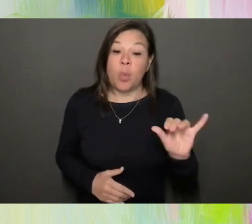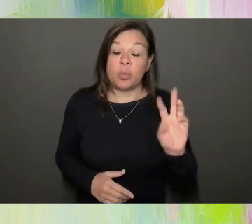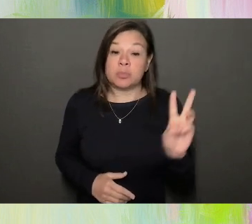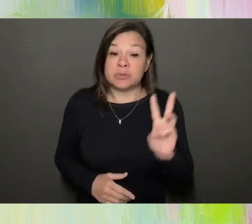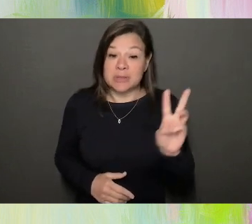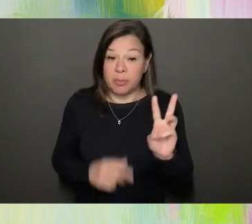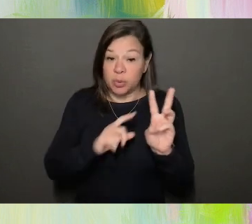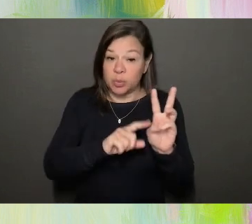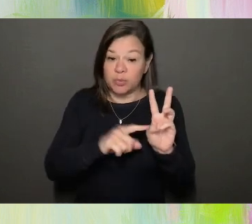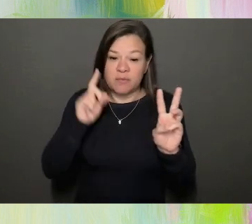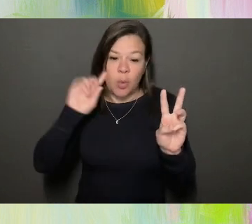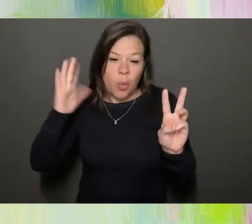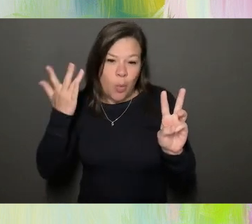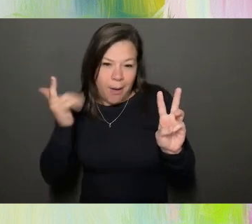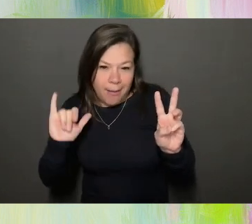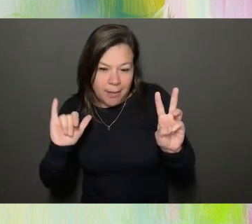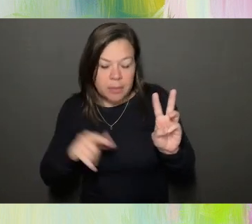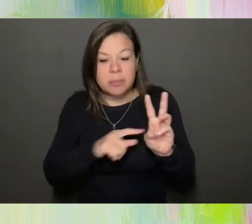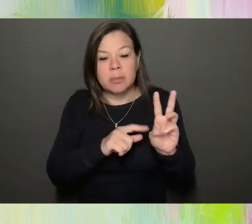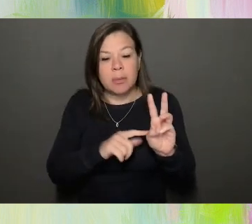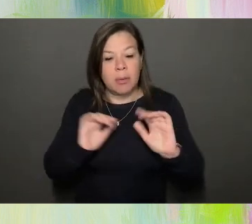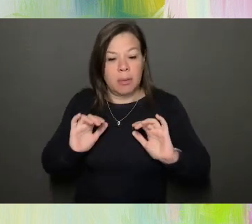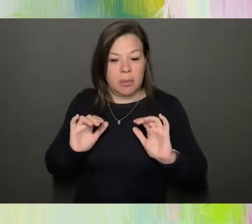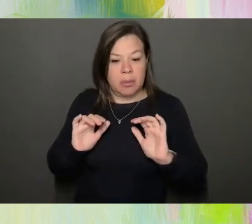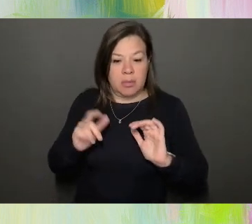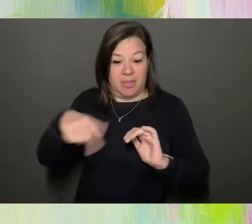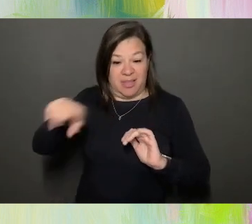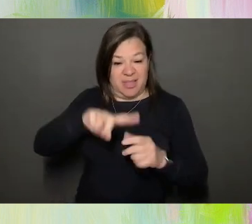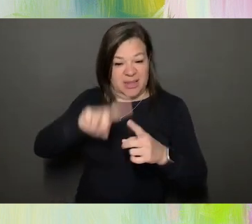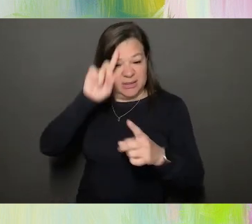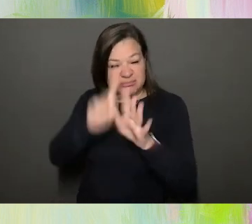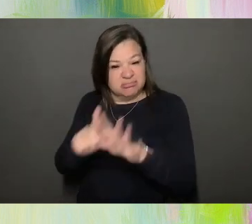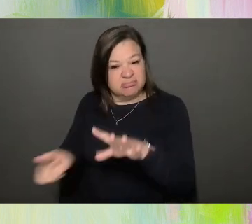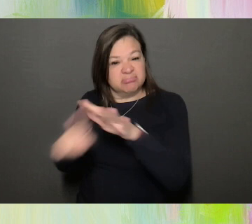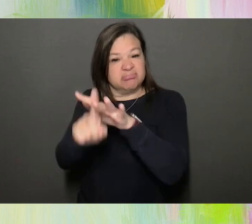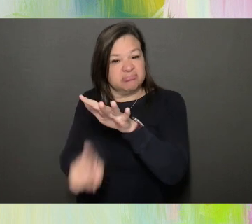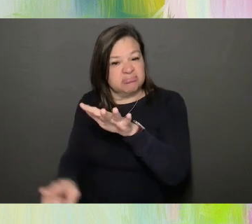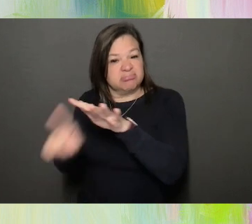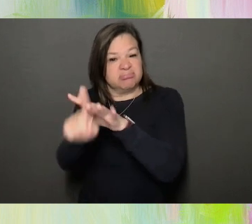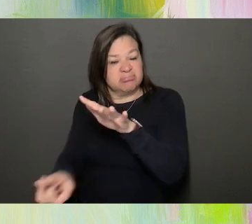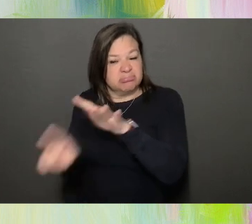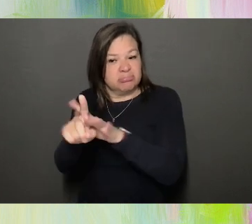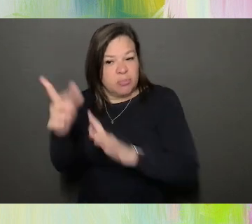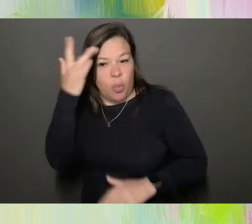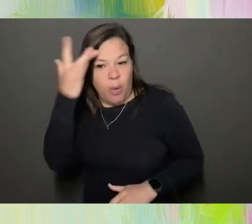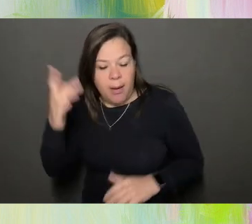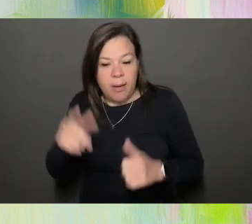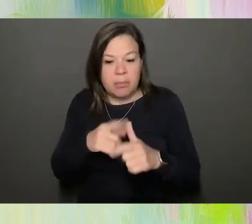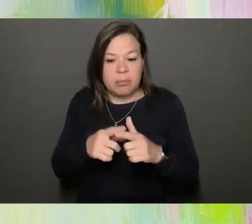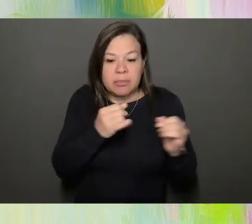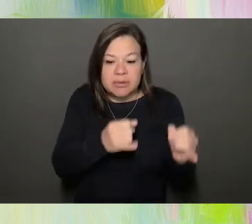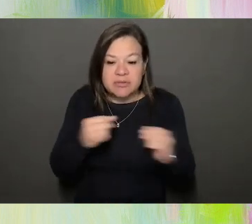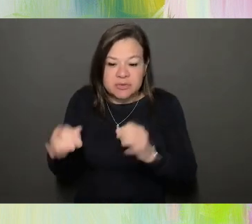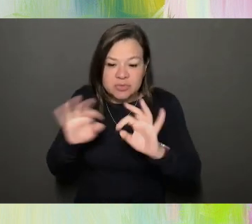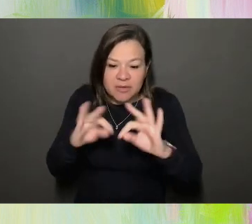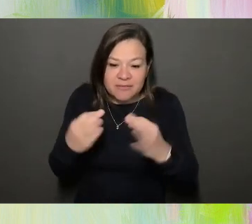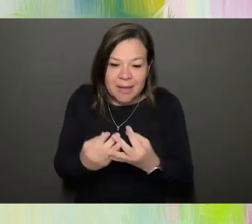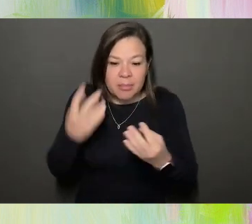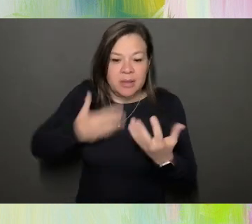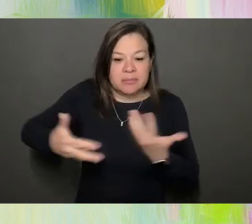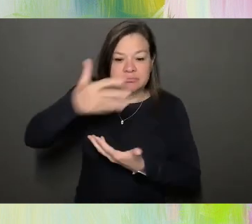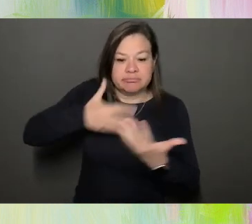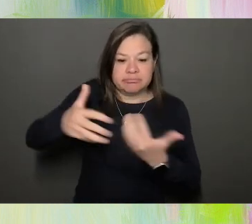is for why. So why have these issues arisen or on an individual family and societal level?